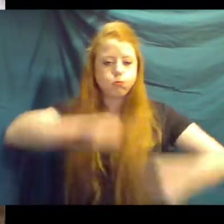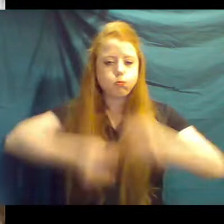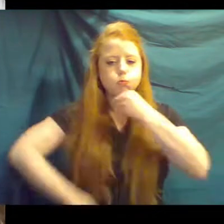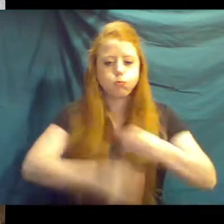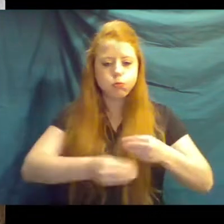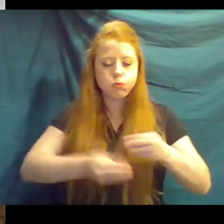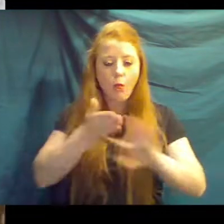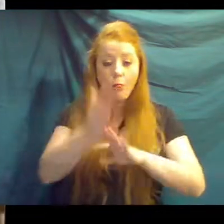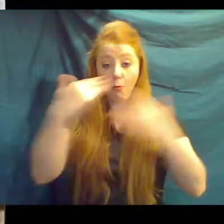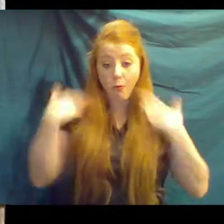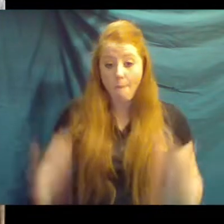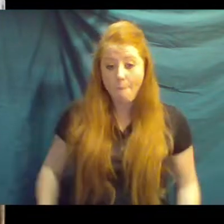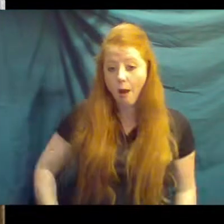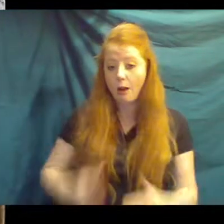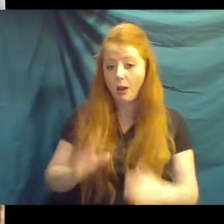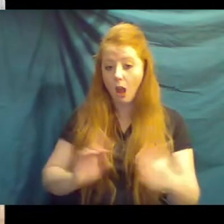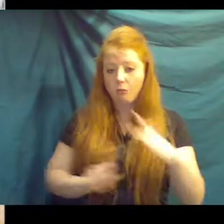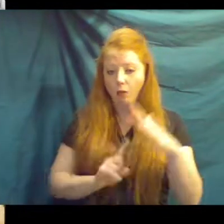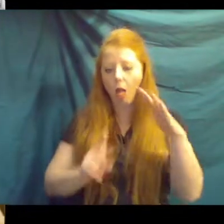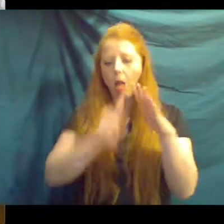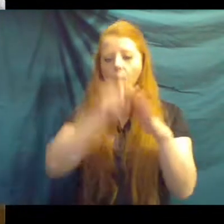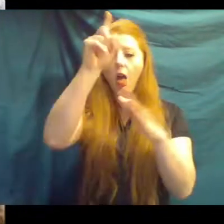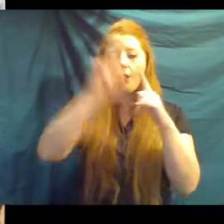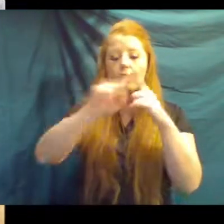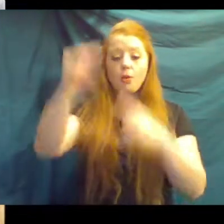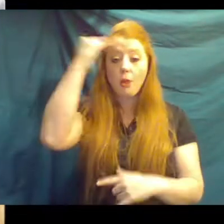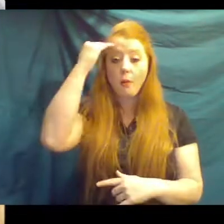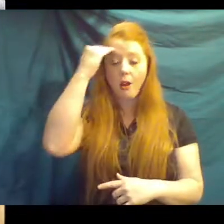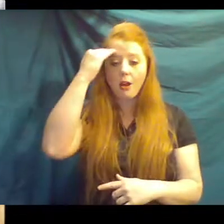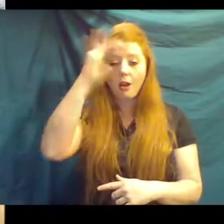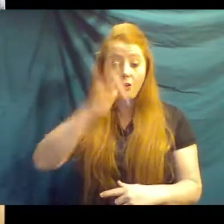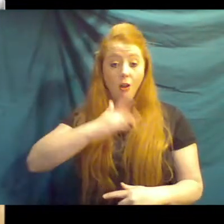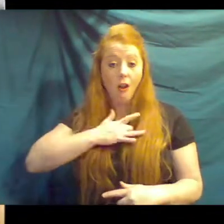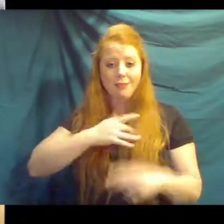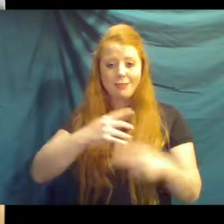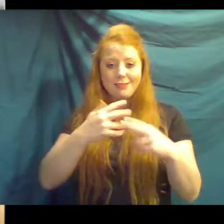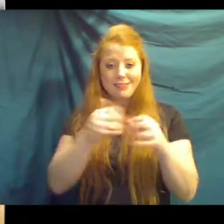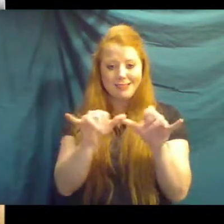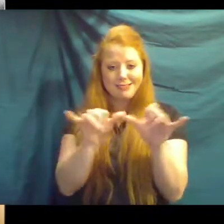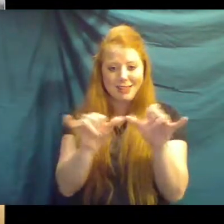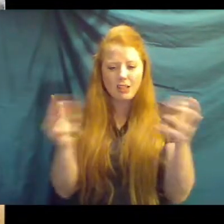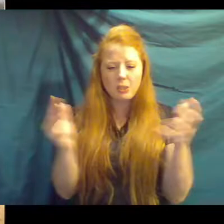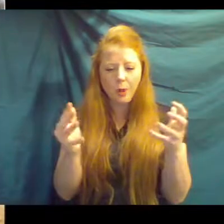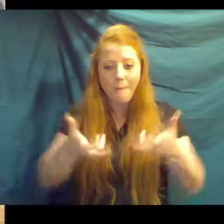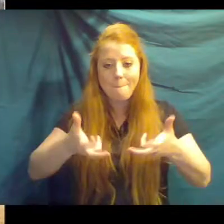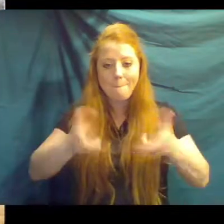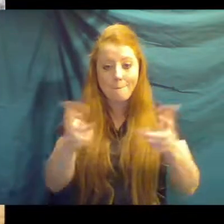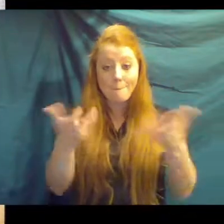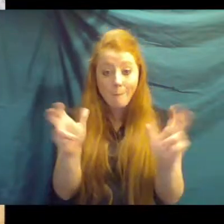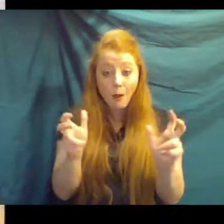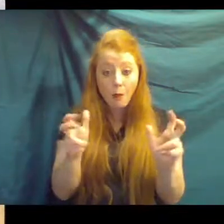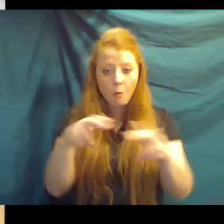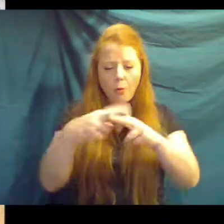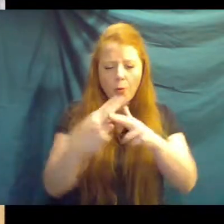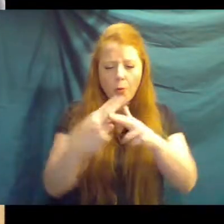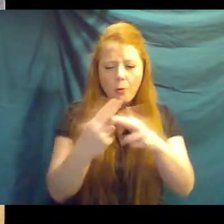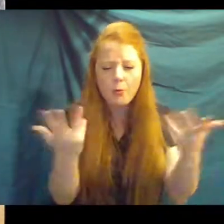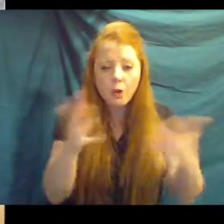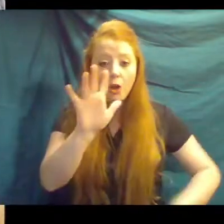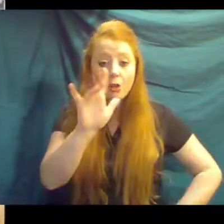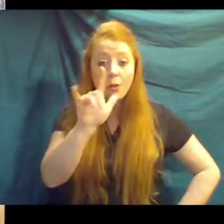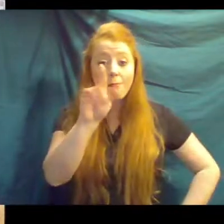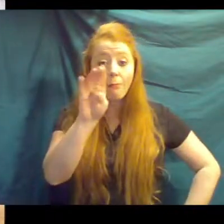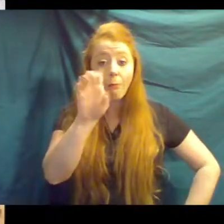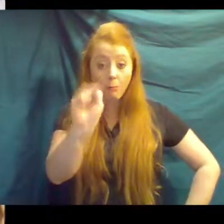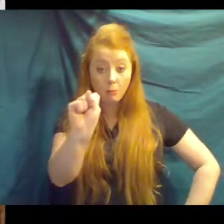is the size of a basketball and weighs about 25 pounds. So that's pretty incredible if you think about it. These guys